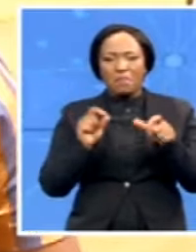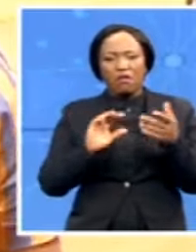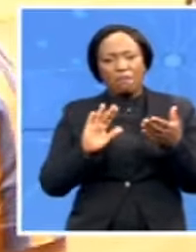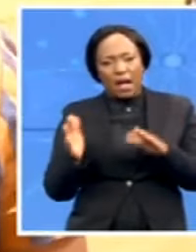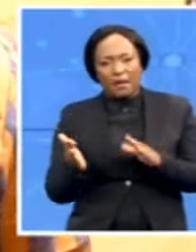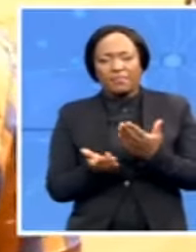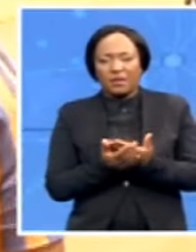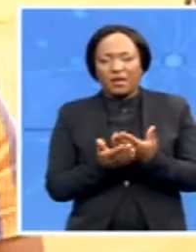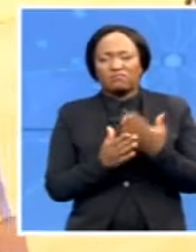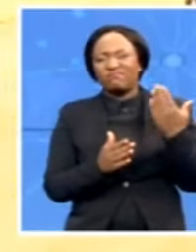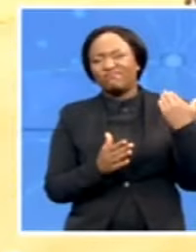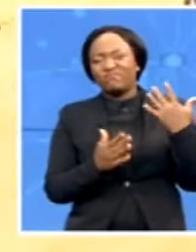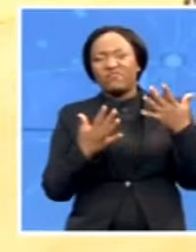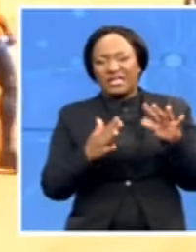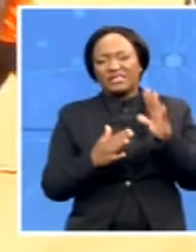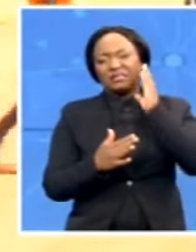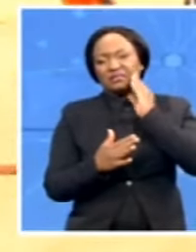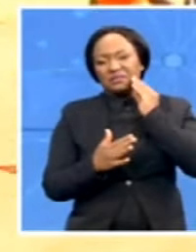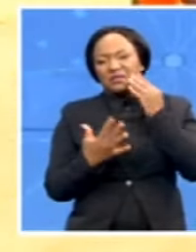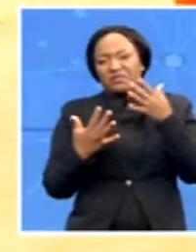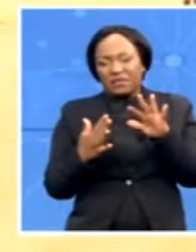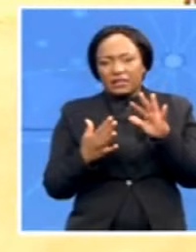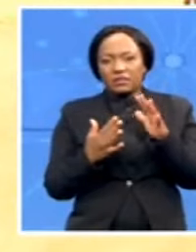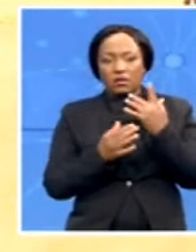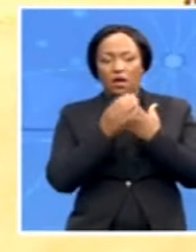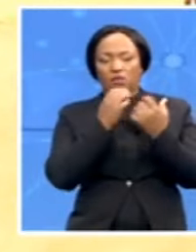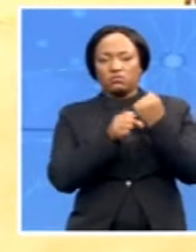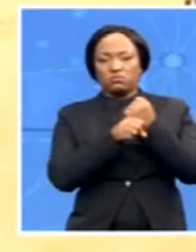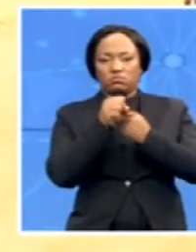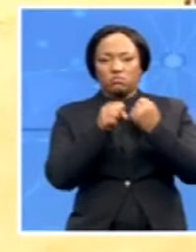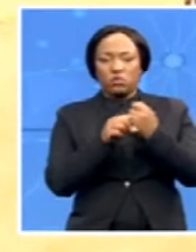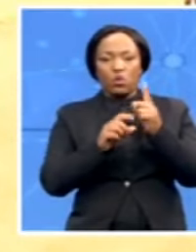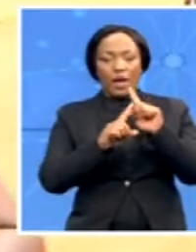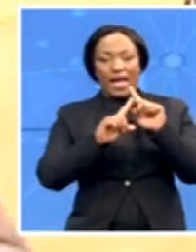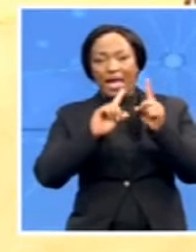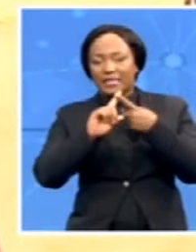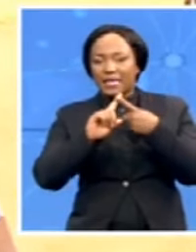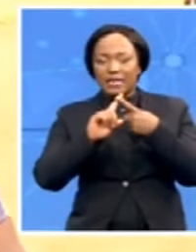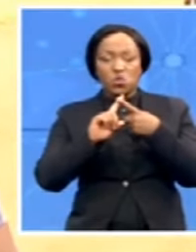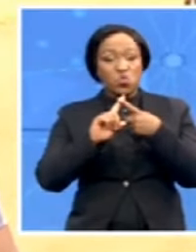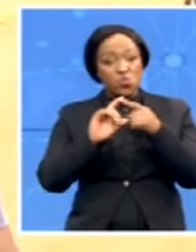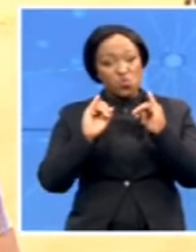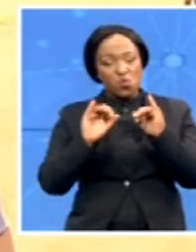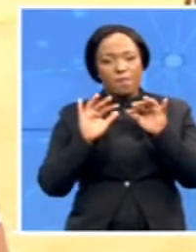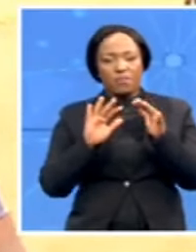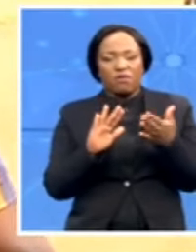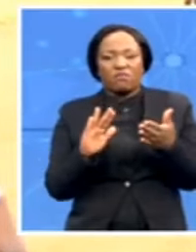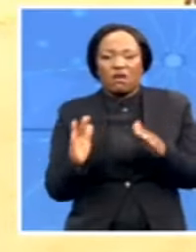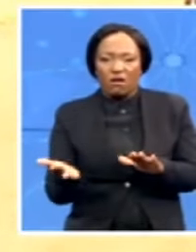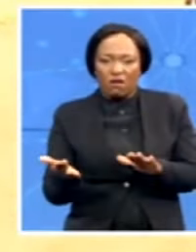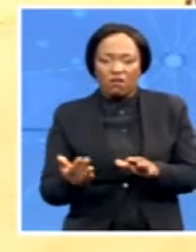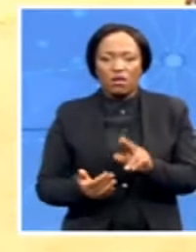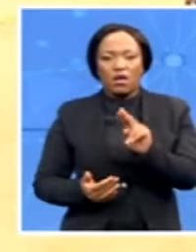years. We see accidents are killing people. In fact, the N1 in this province has devoured